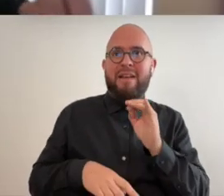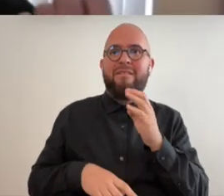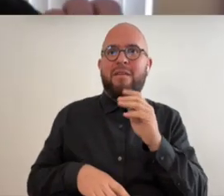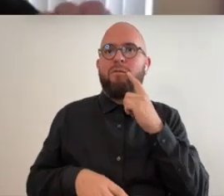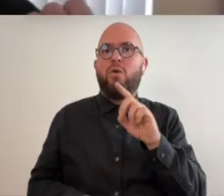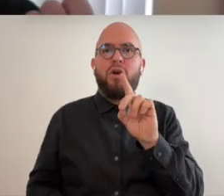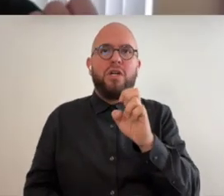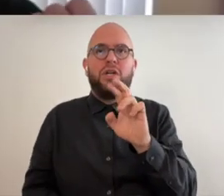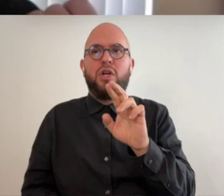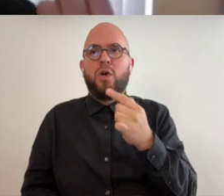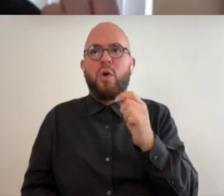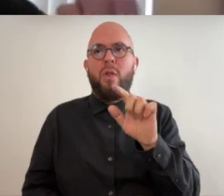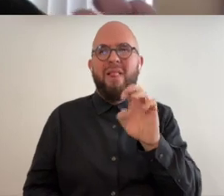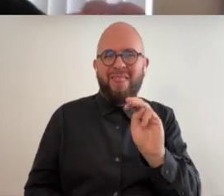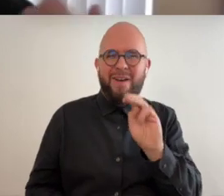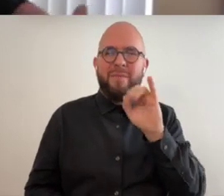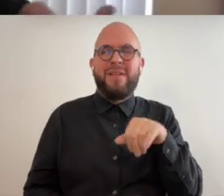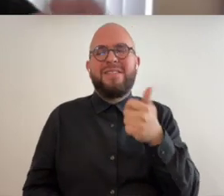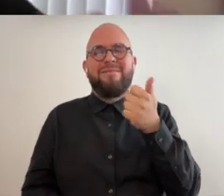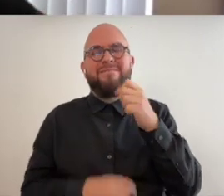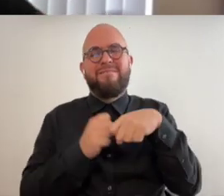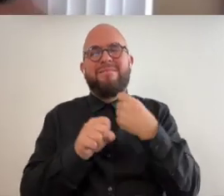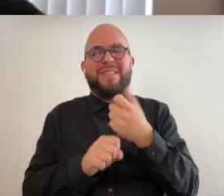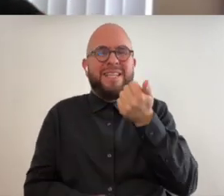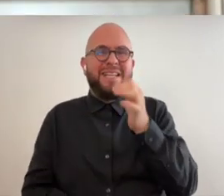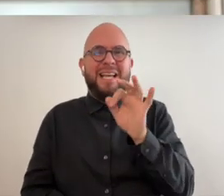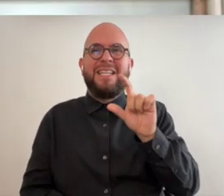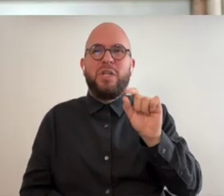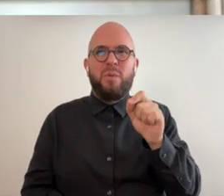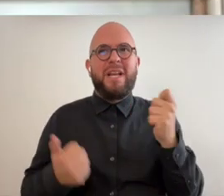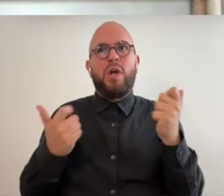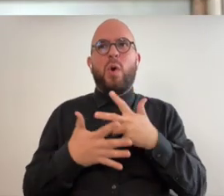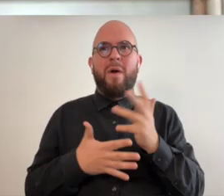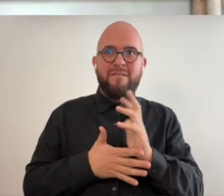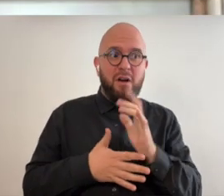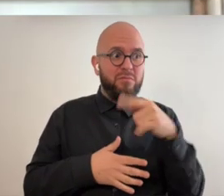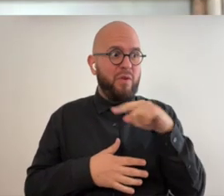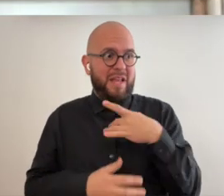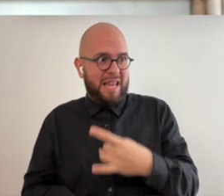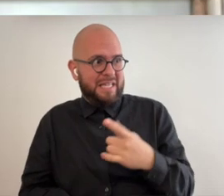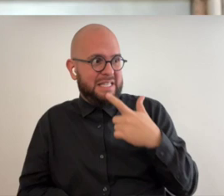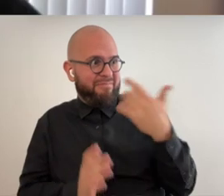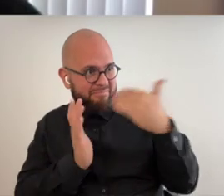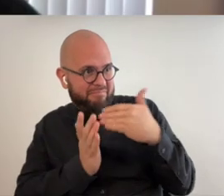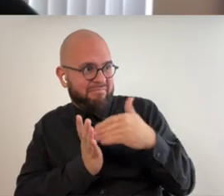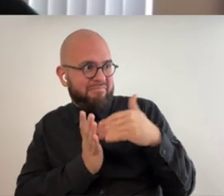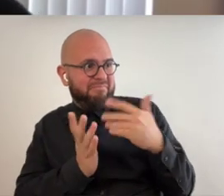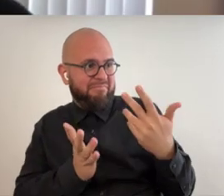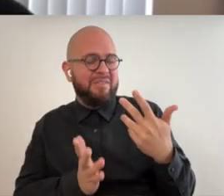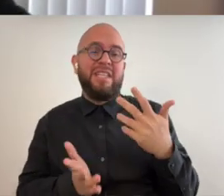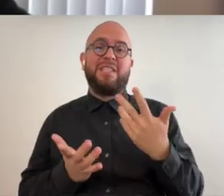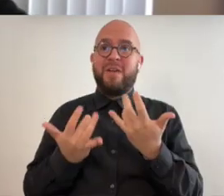der bolum uh the 1920 horror film so they did it how they liked it and asked me to do it again and so i